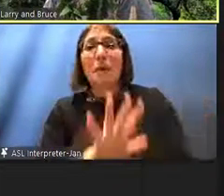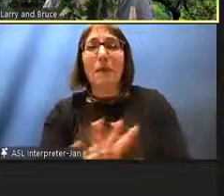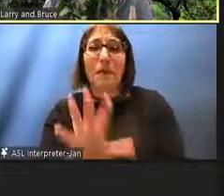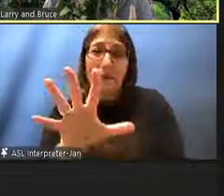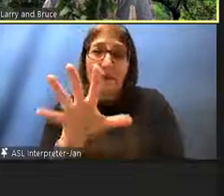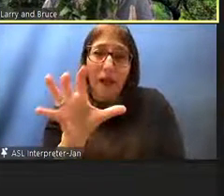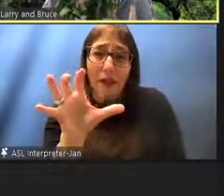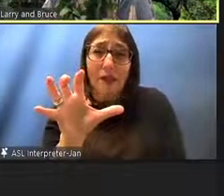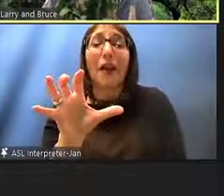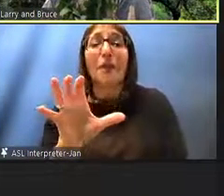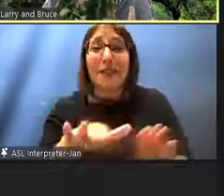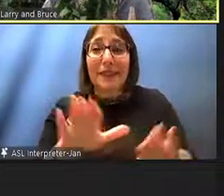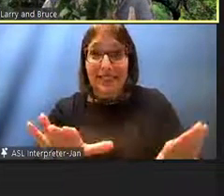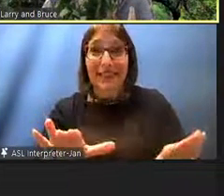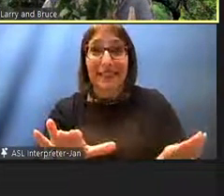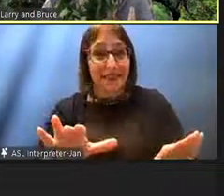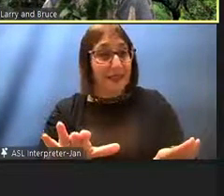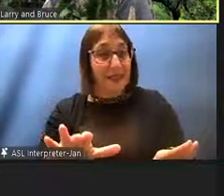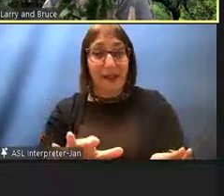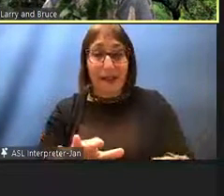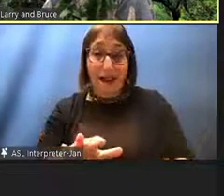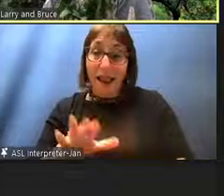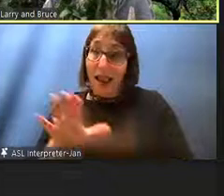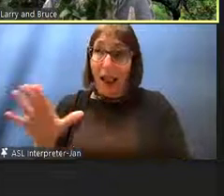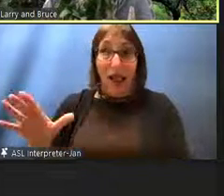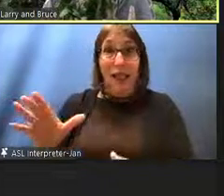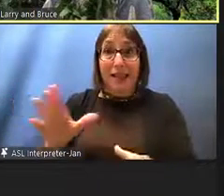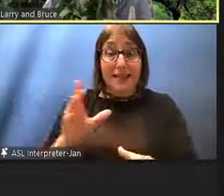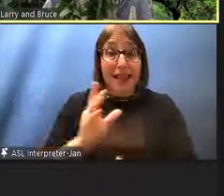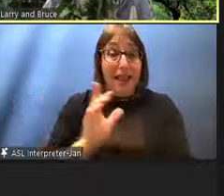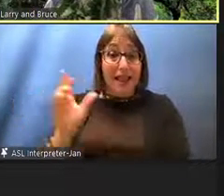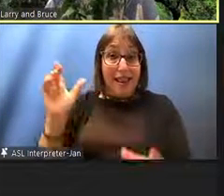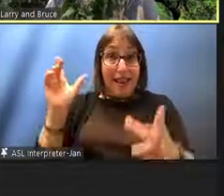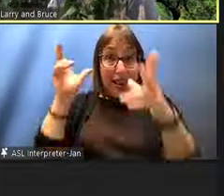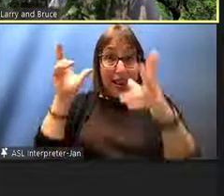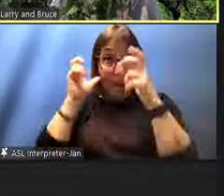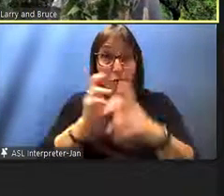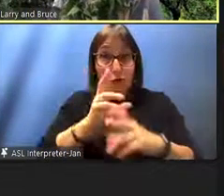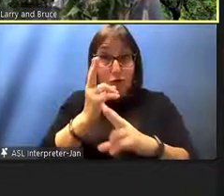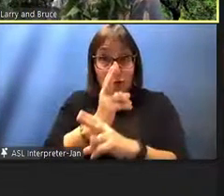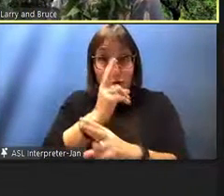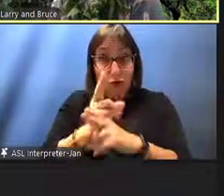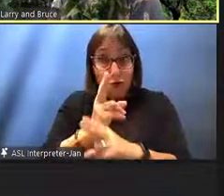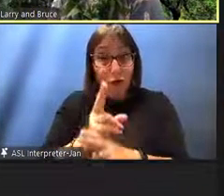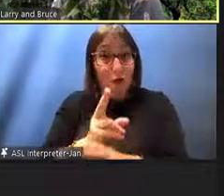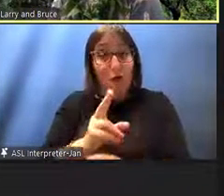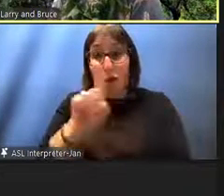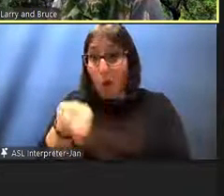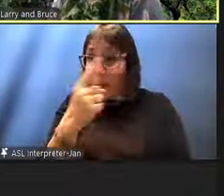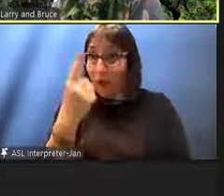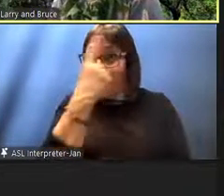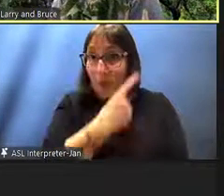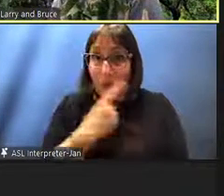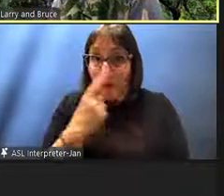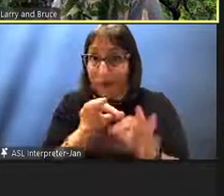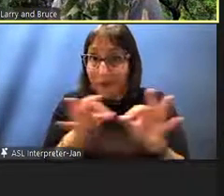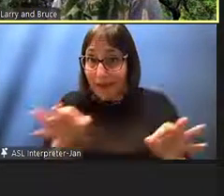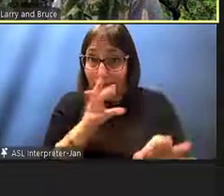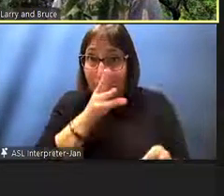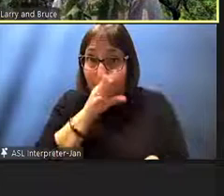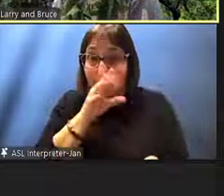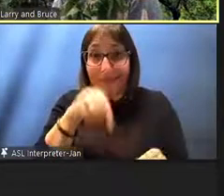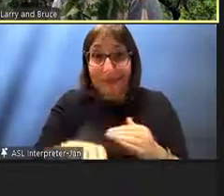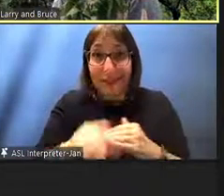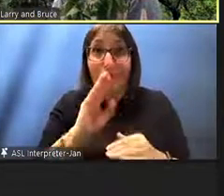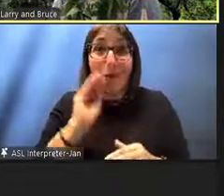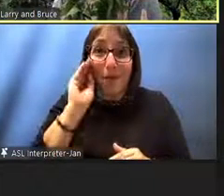raised entirely in Hawaiian in their homes before moving on into Hawaiian education. And of course, the main